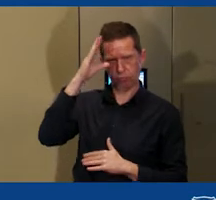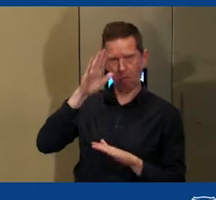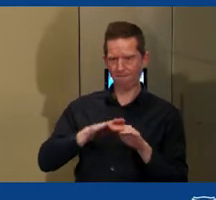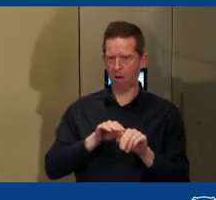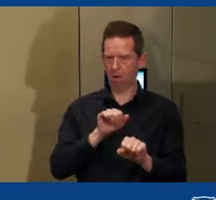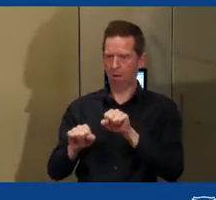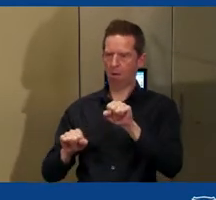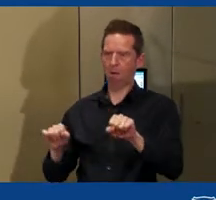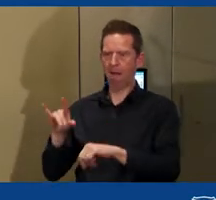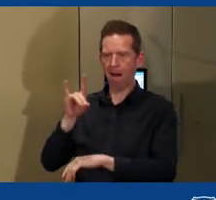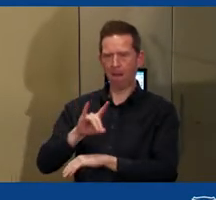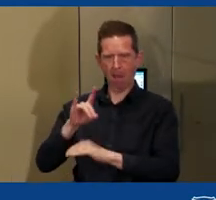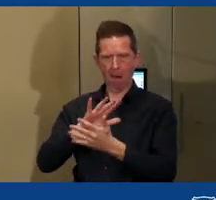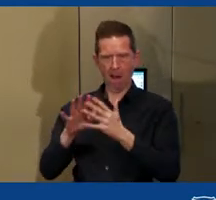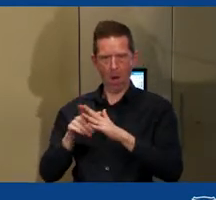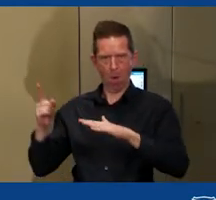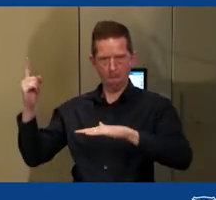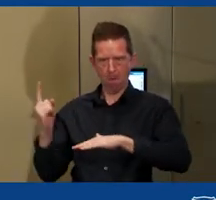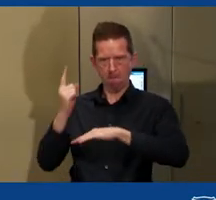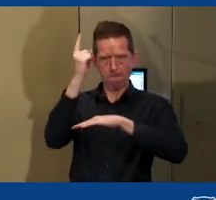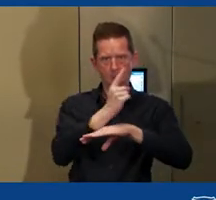this aspect of their environment.